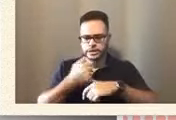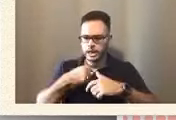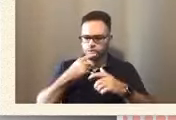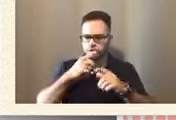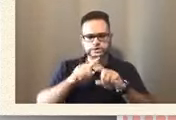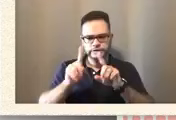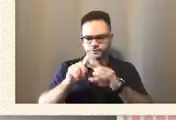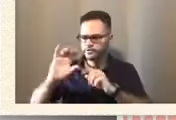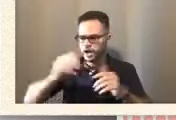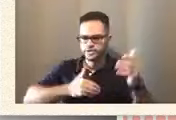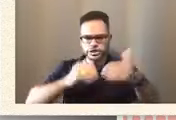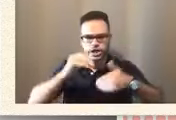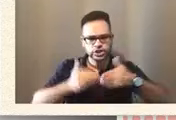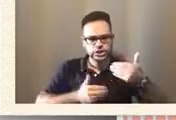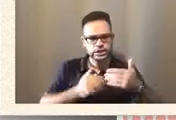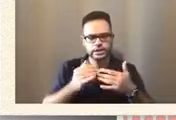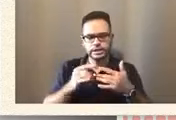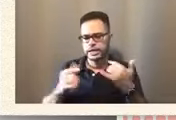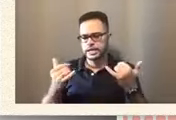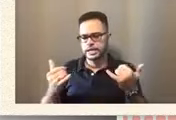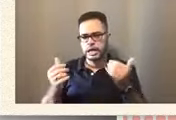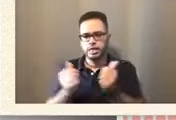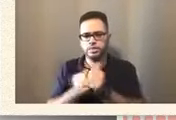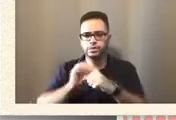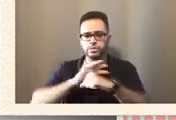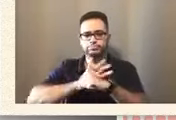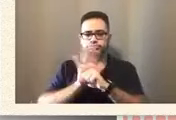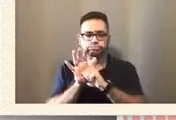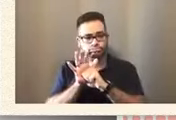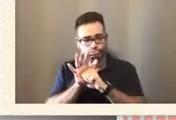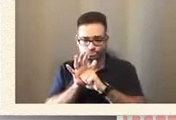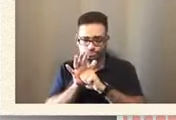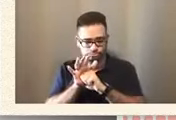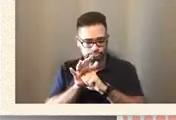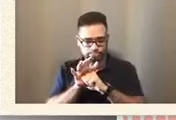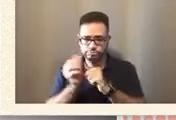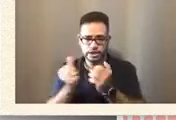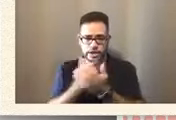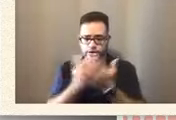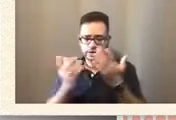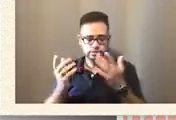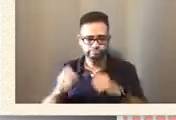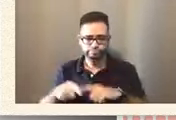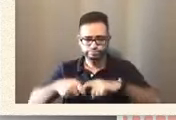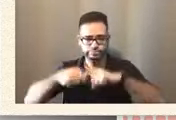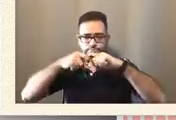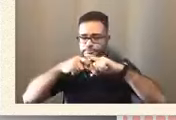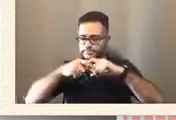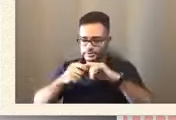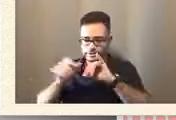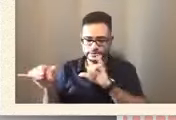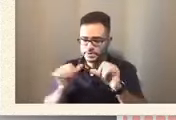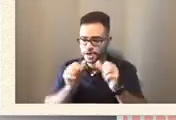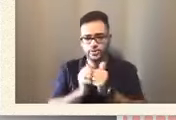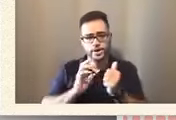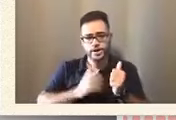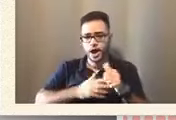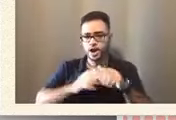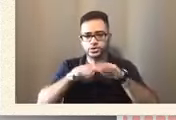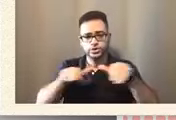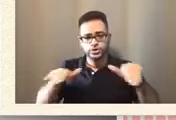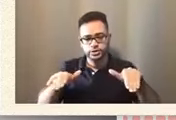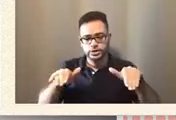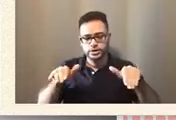And now with COVID-19, just like it is with our kids, we have to switch and